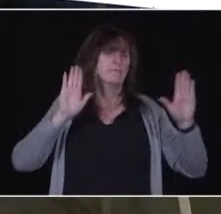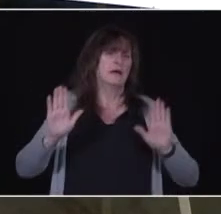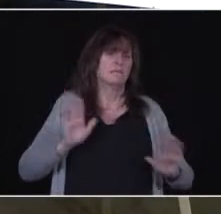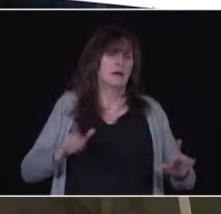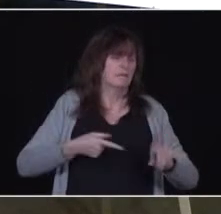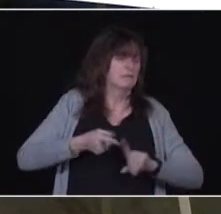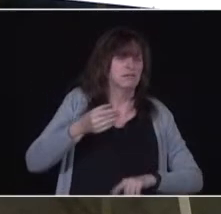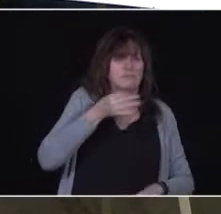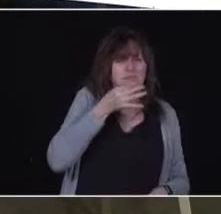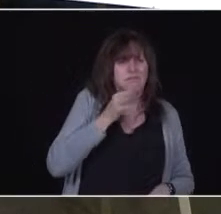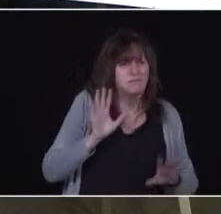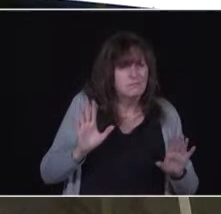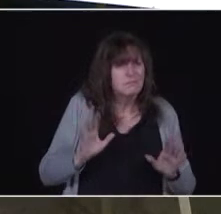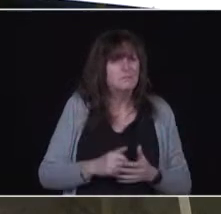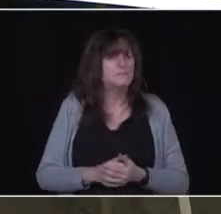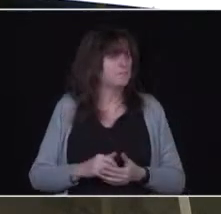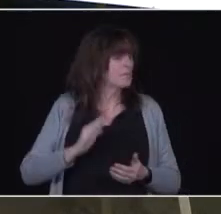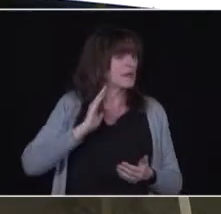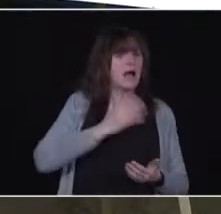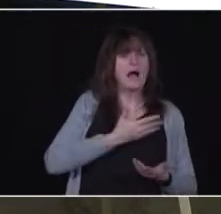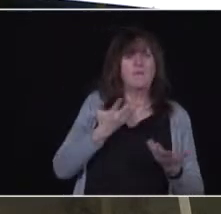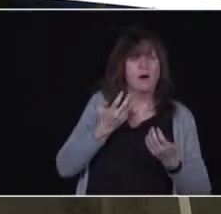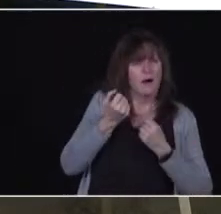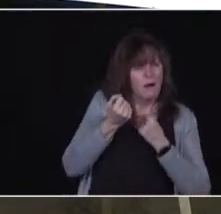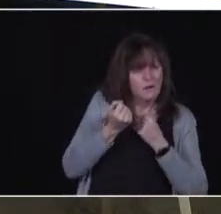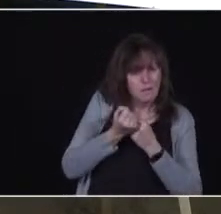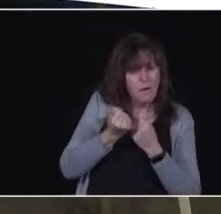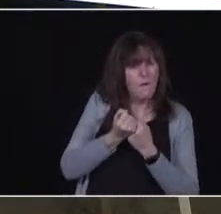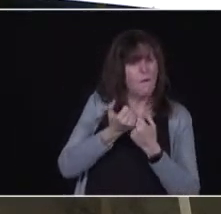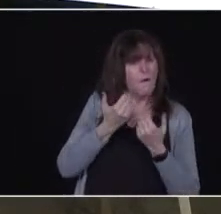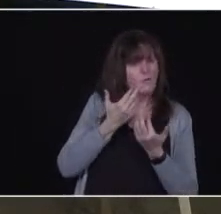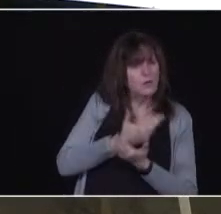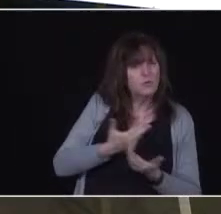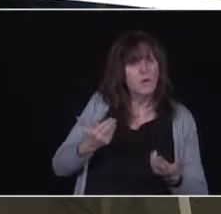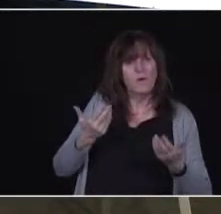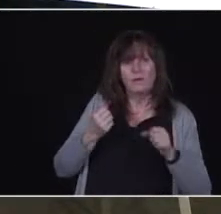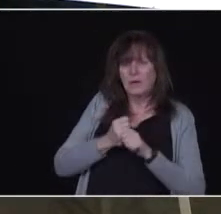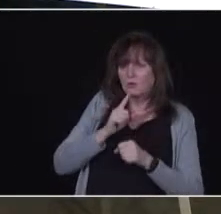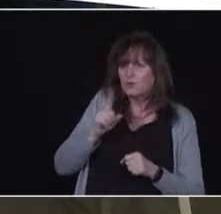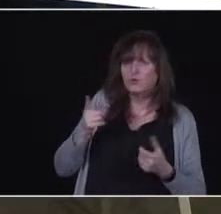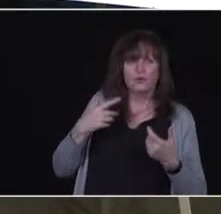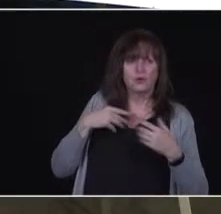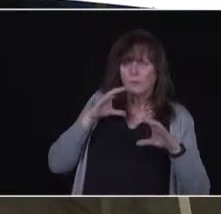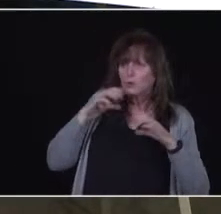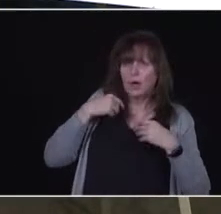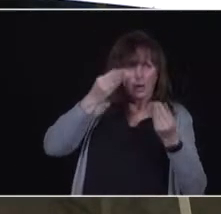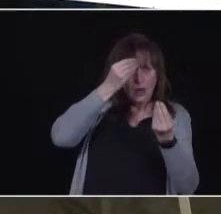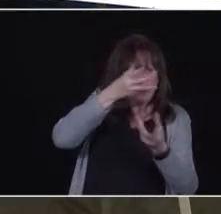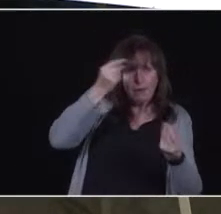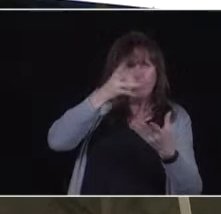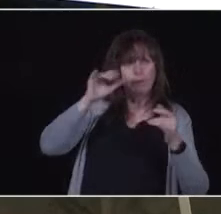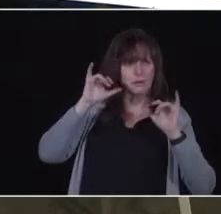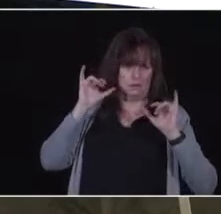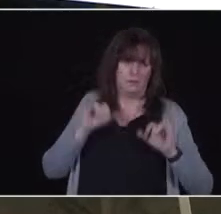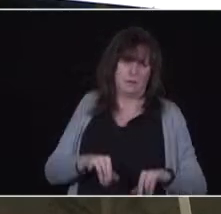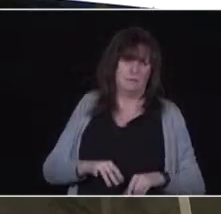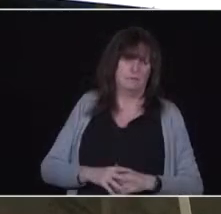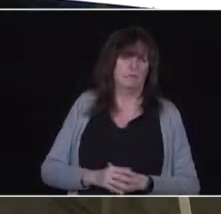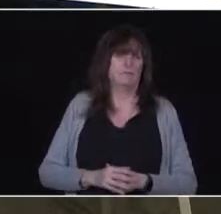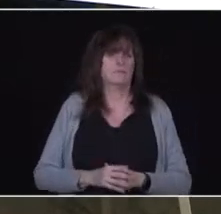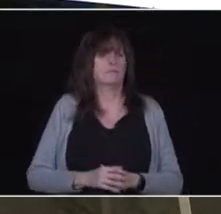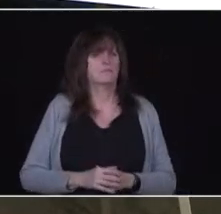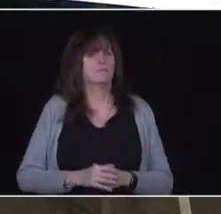is to support them in that communication in a variety of ways. Next question. From Rob Ferguson at the Toronto Star.